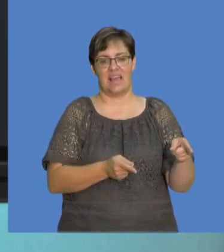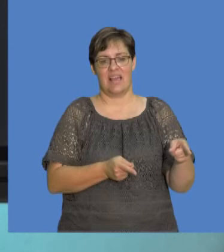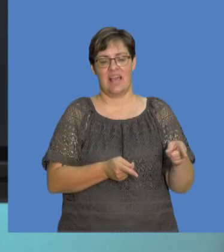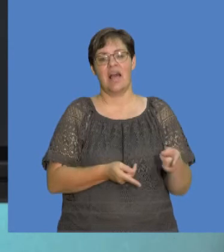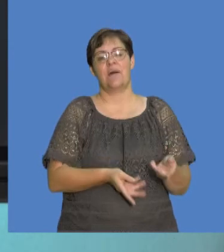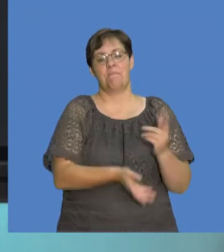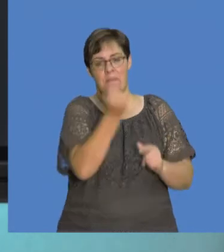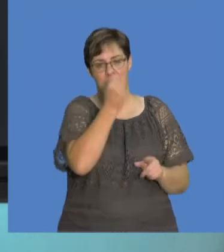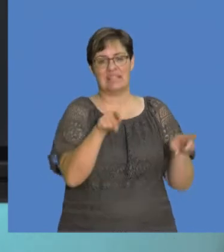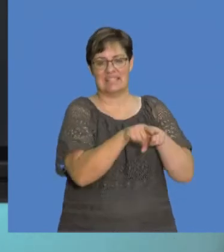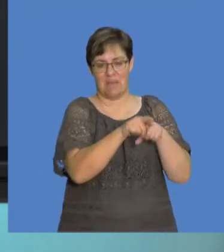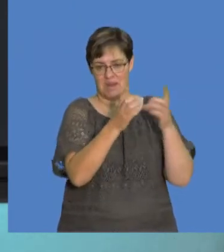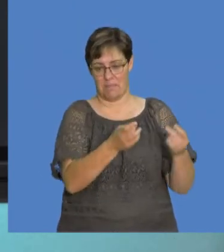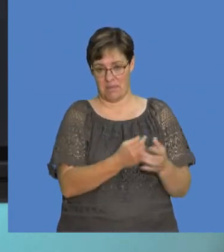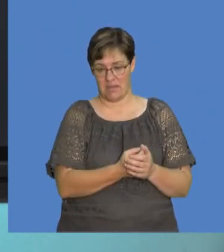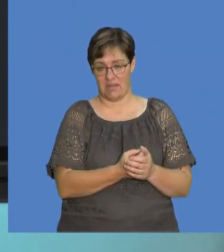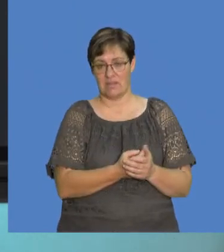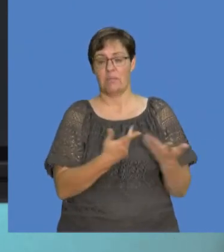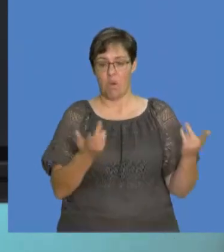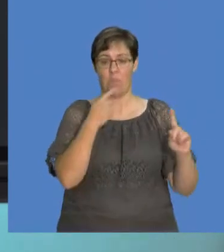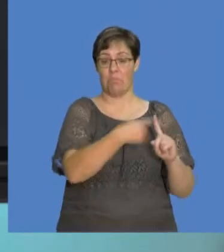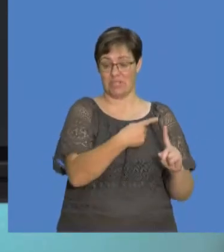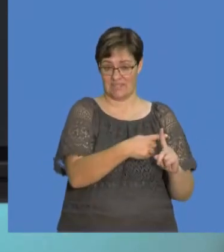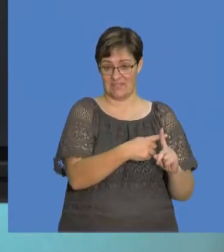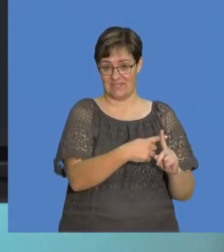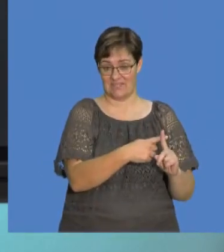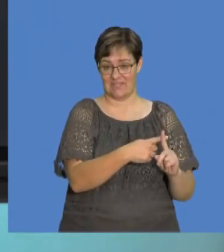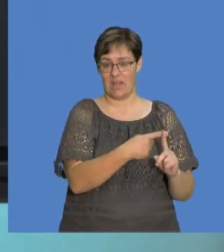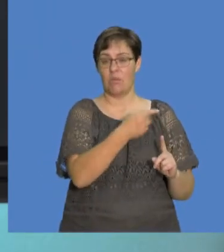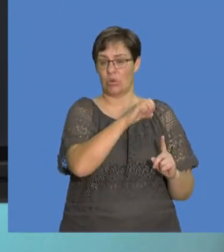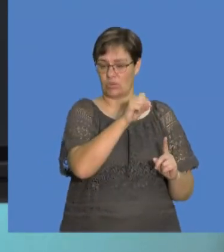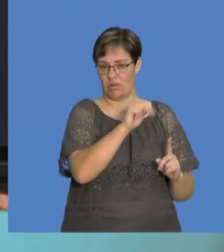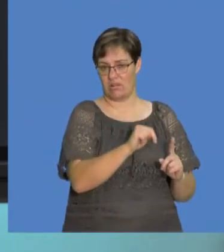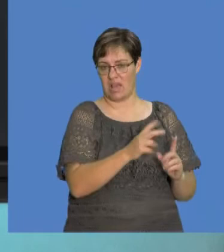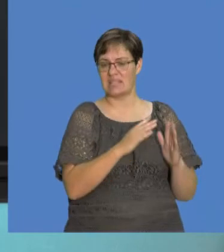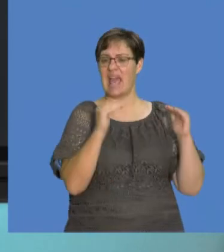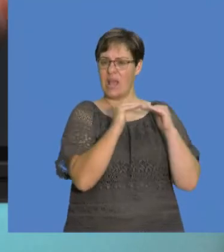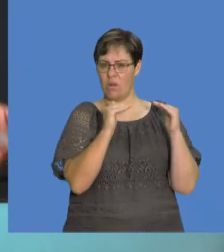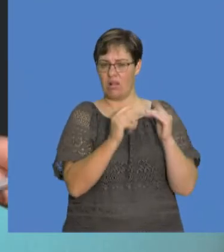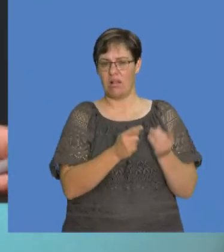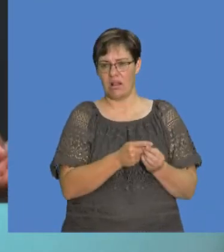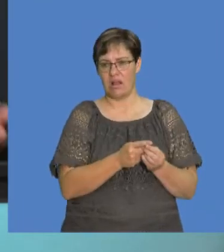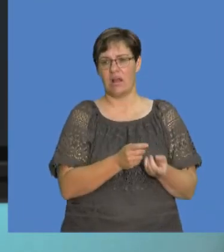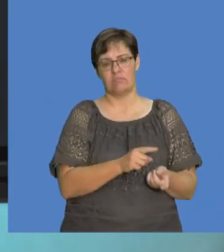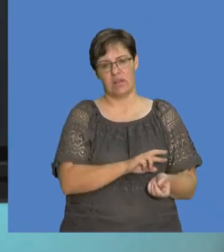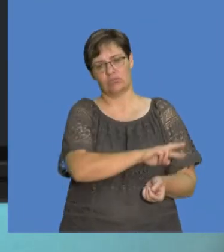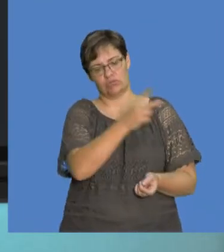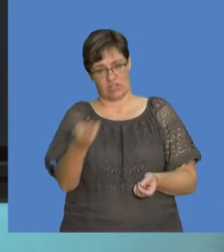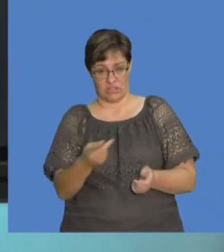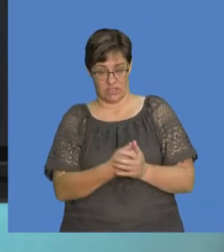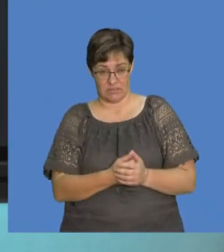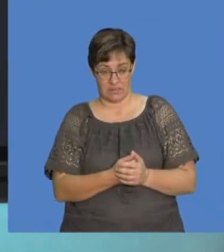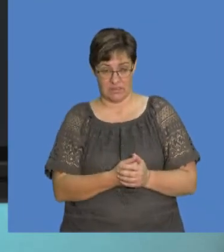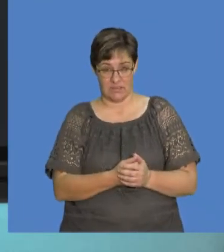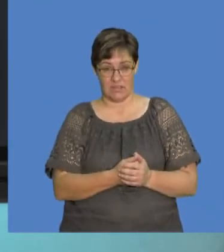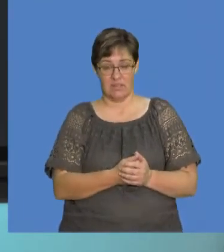gained by that material that has got excess proton that is more positive, in other words, which is also equal to the number of electrons